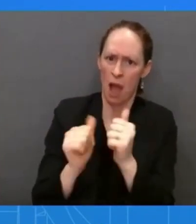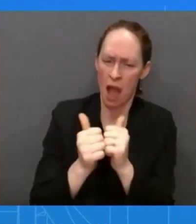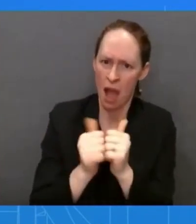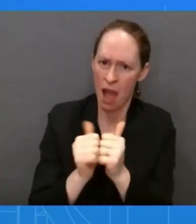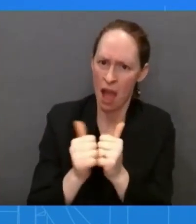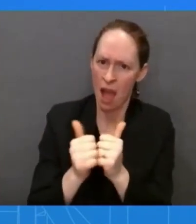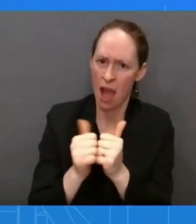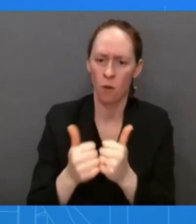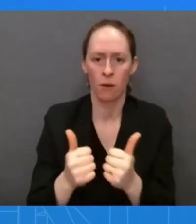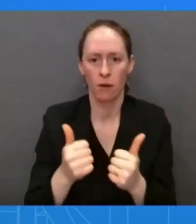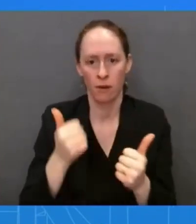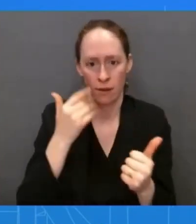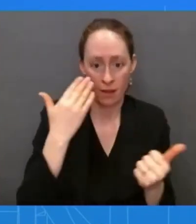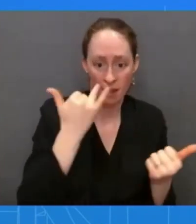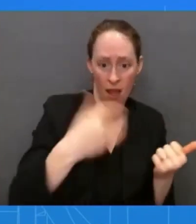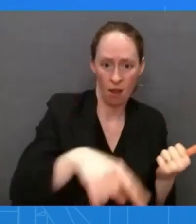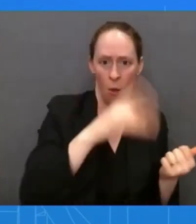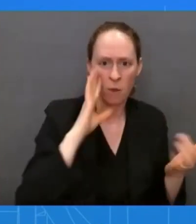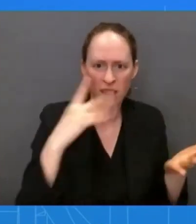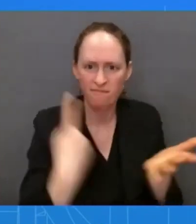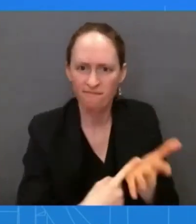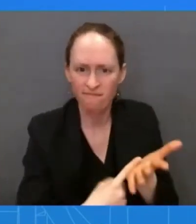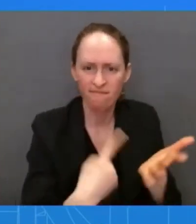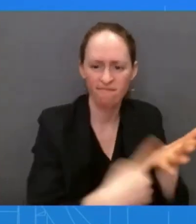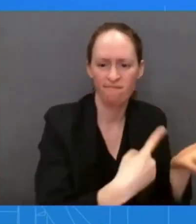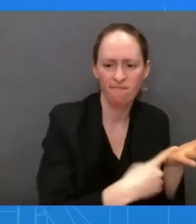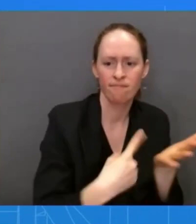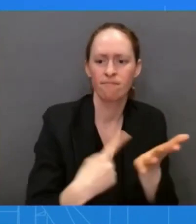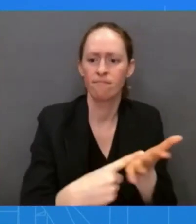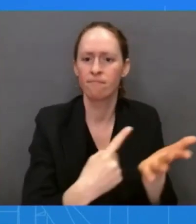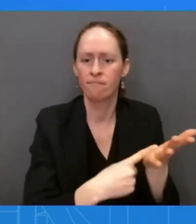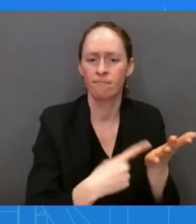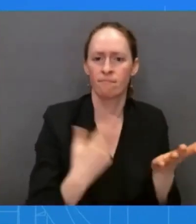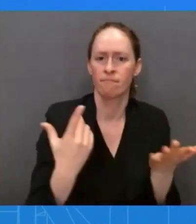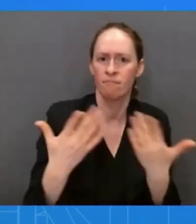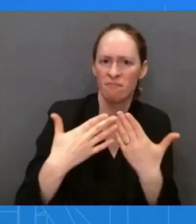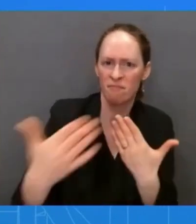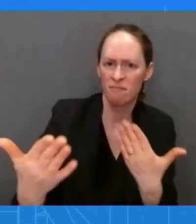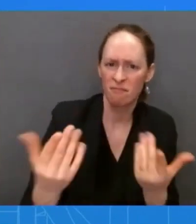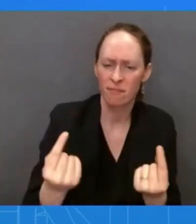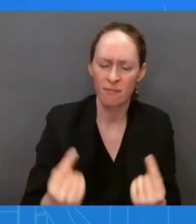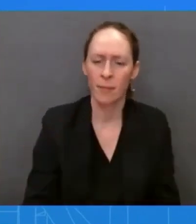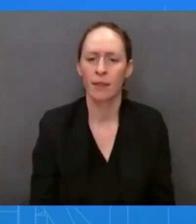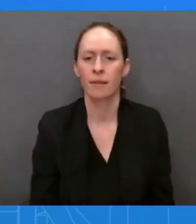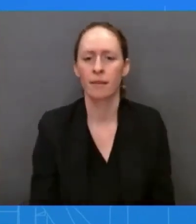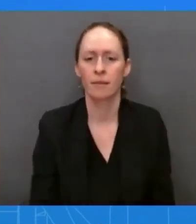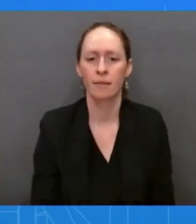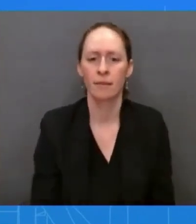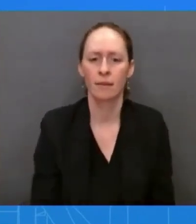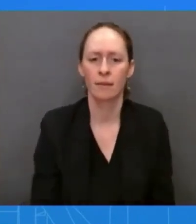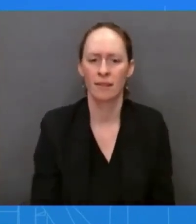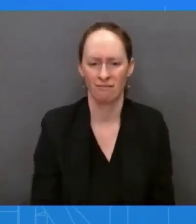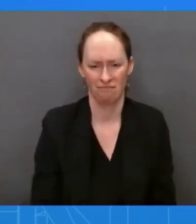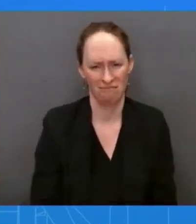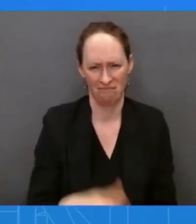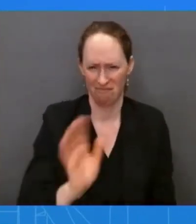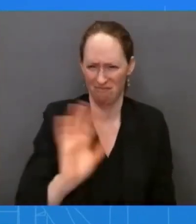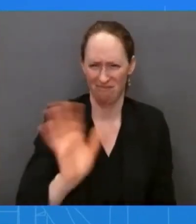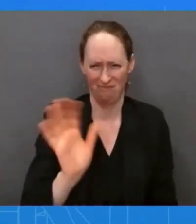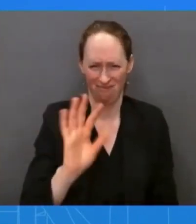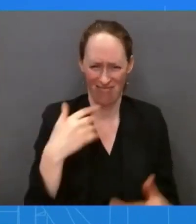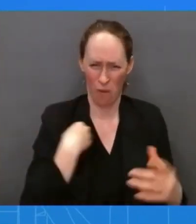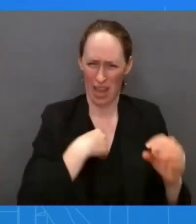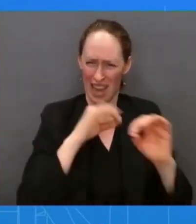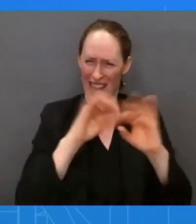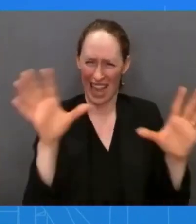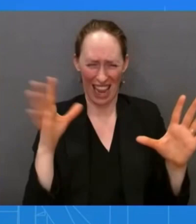President believes Prime Minister Trudeau needs to have a message delivered on supporting Ukraine. I mean, the Canadians have been right there with us since the very